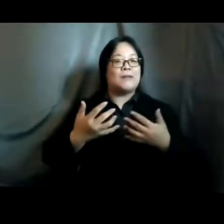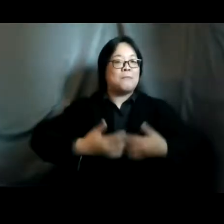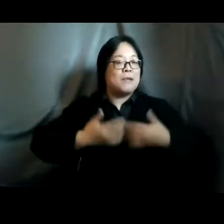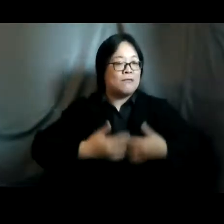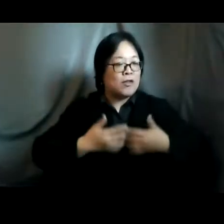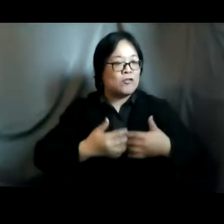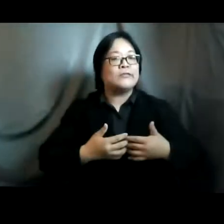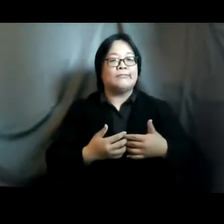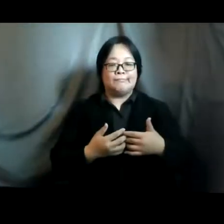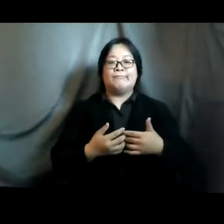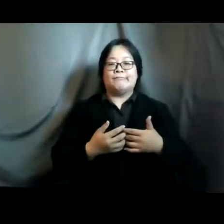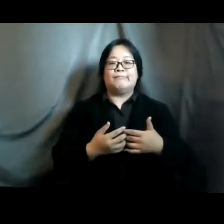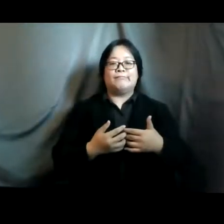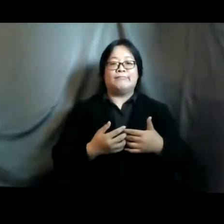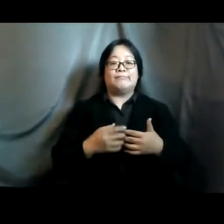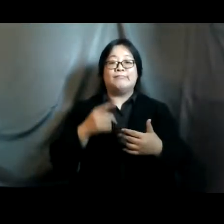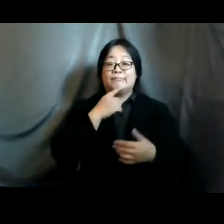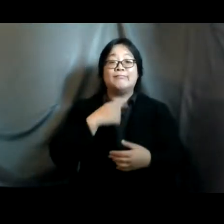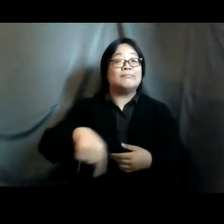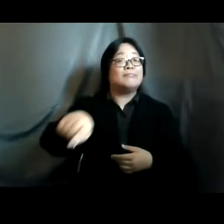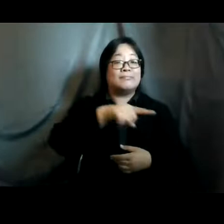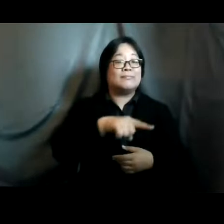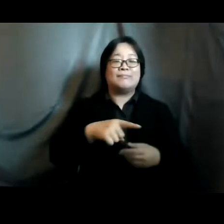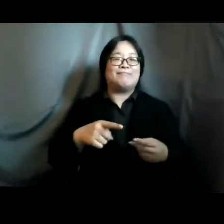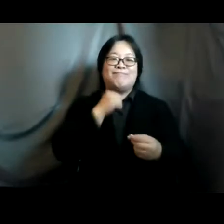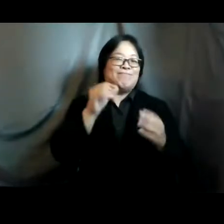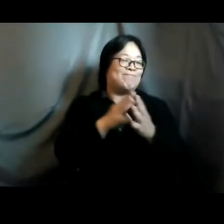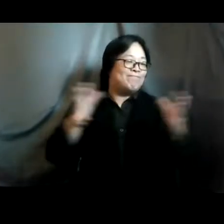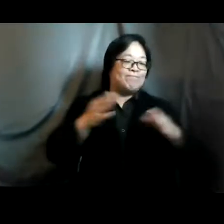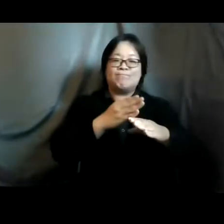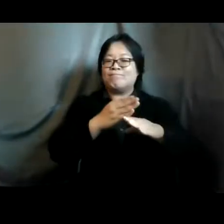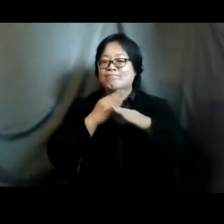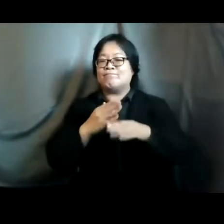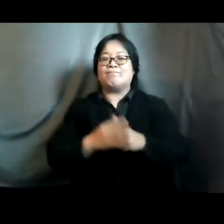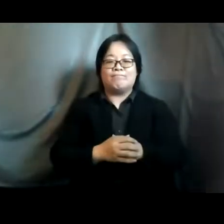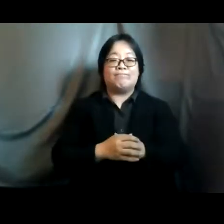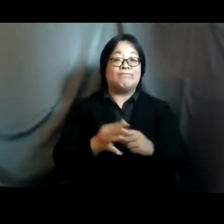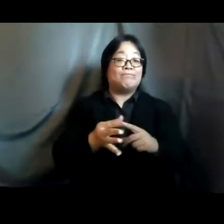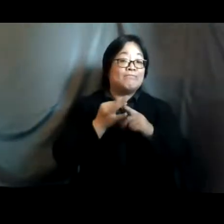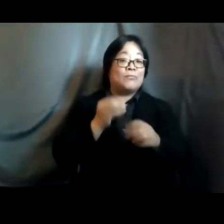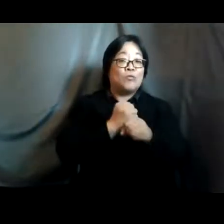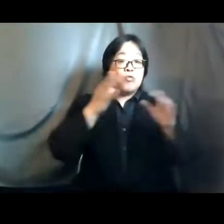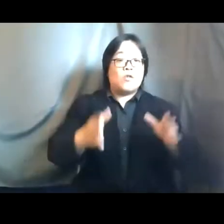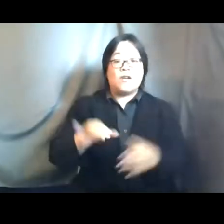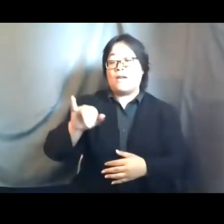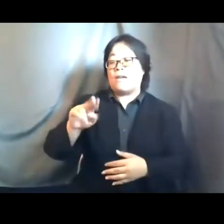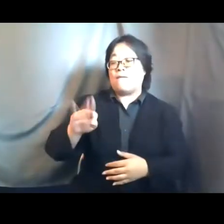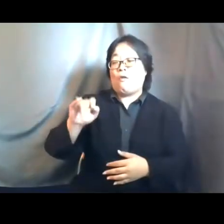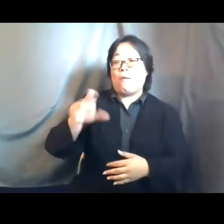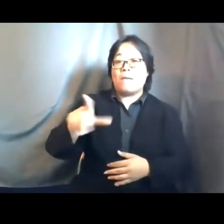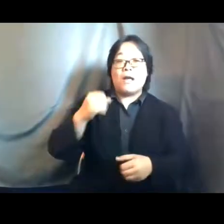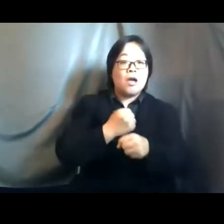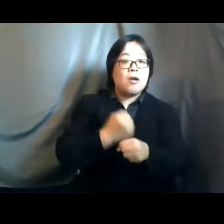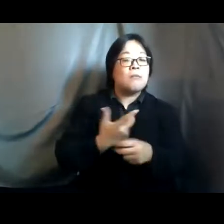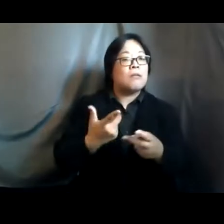vulnerable types of employment with the least protection such as workers in the informal employment including the self